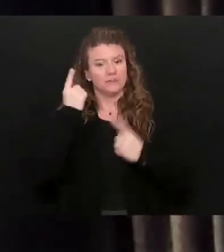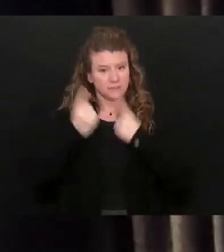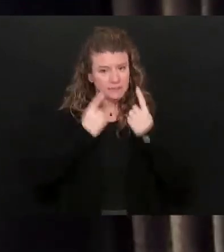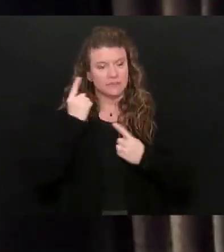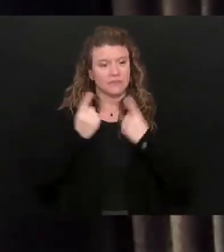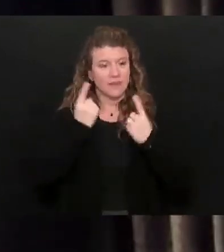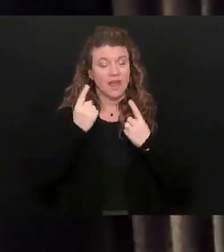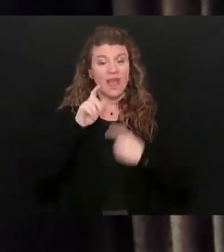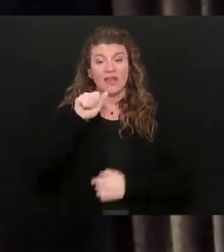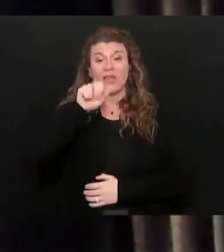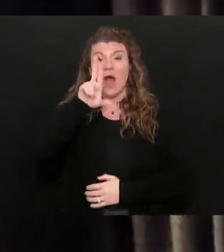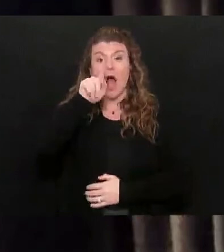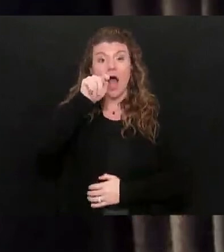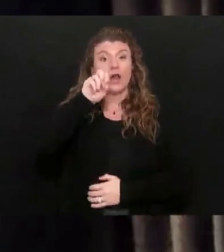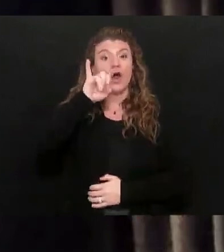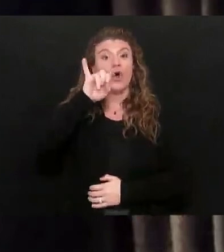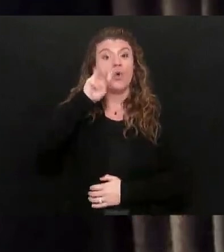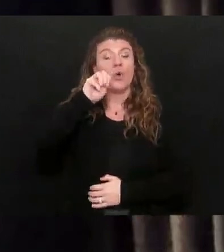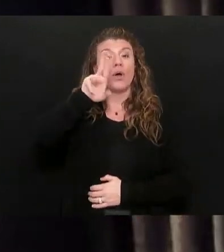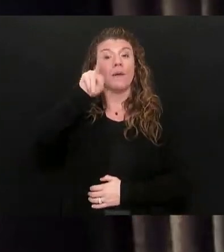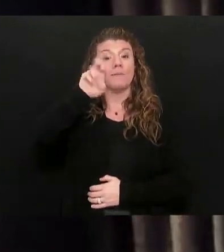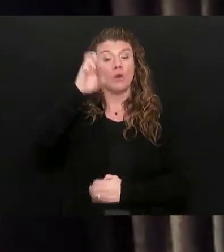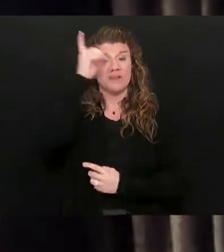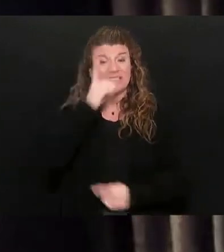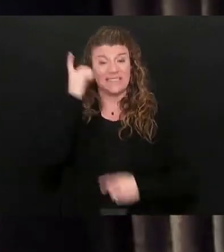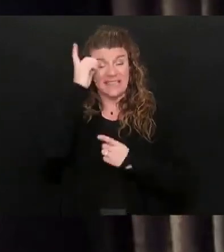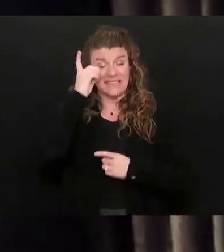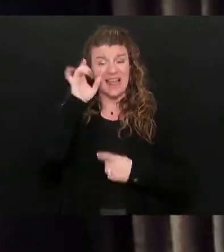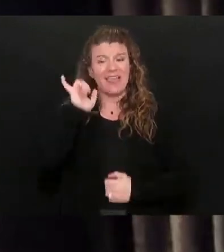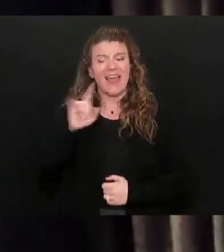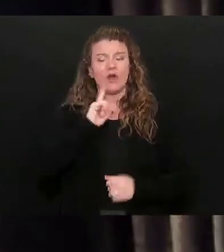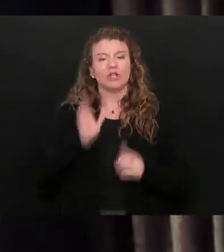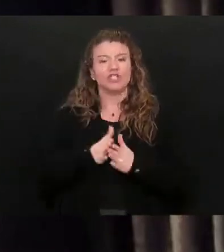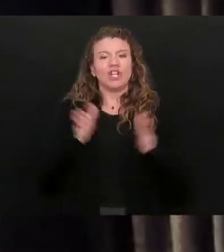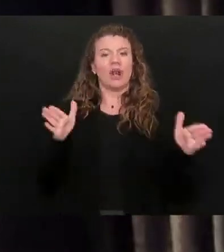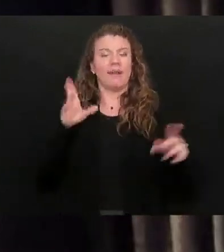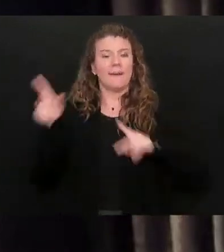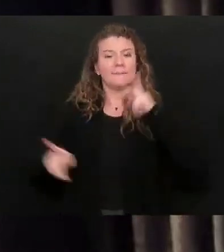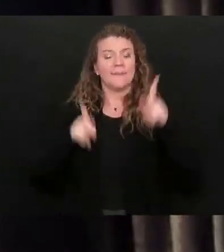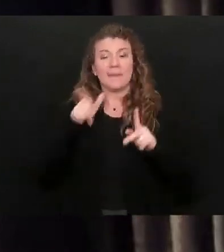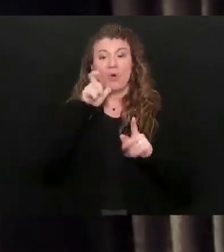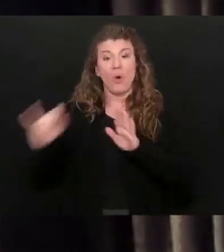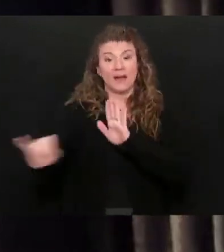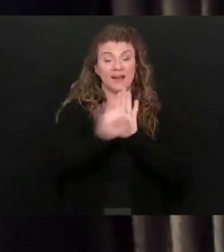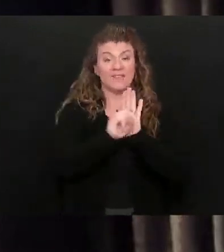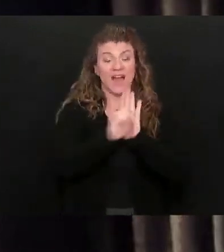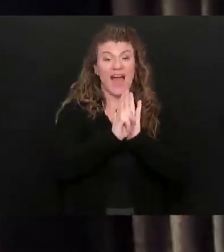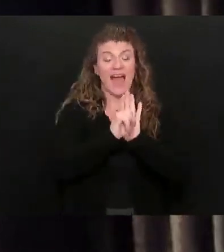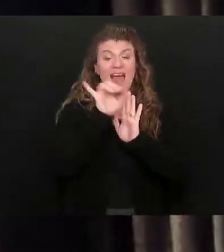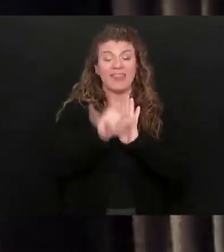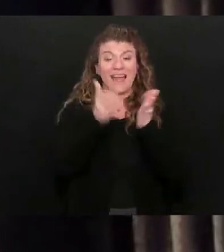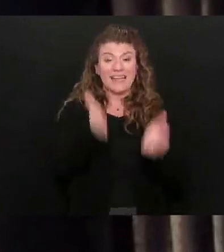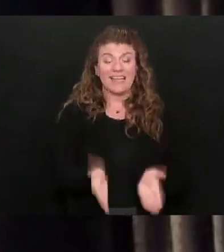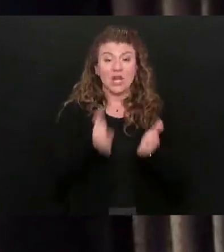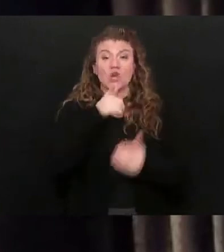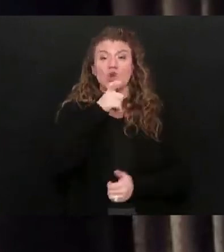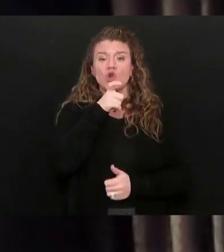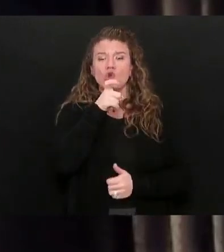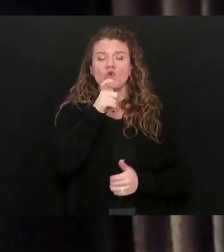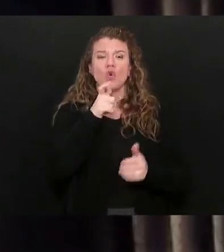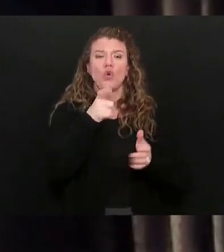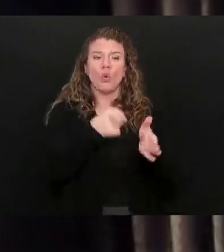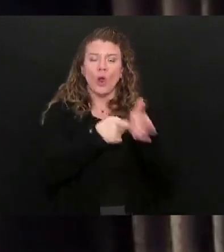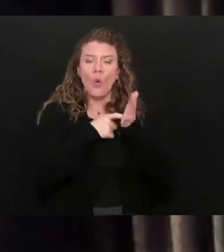autoimmune diseases that generally people identify are ones that often require